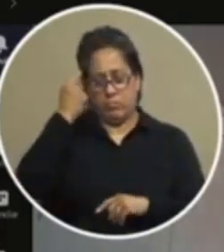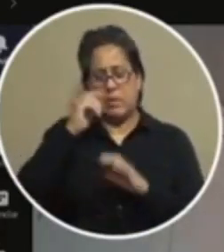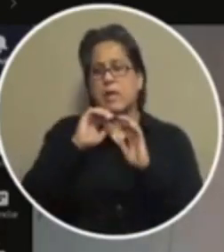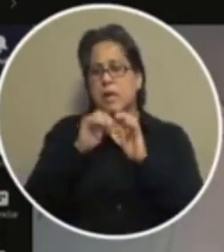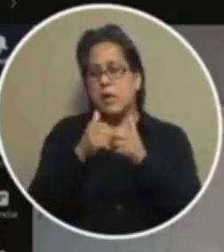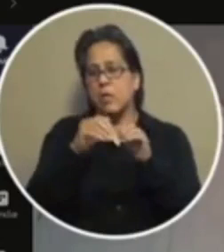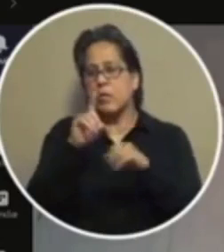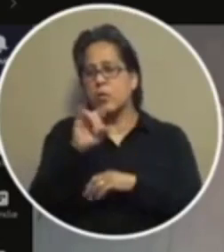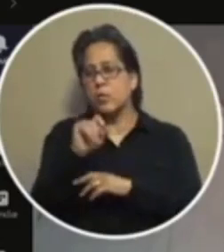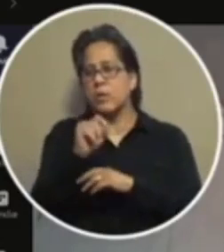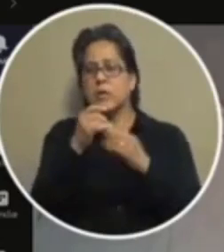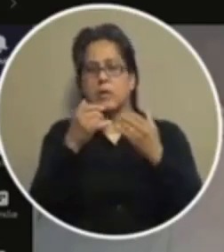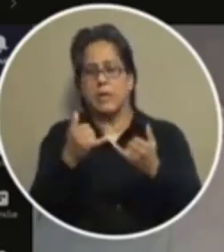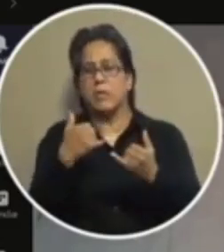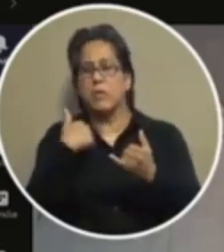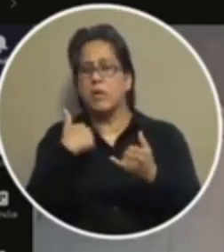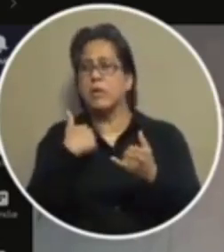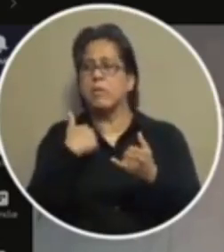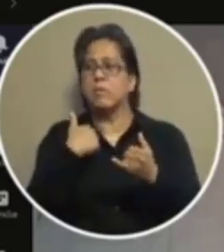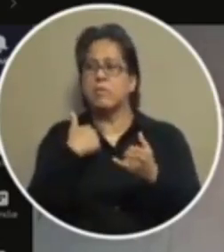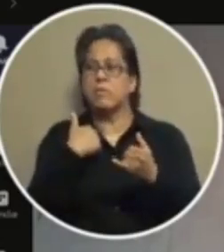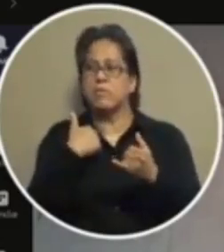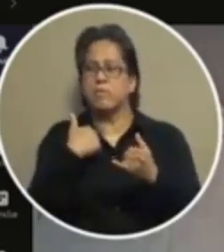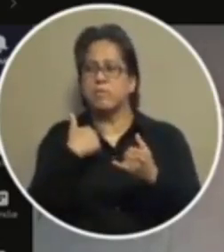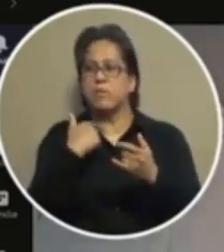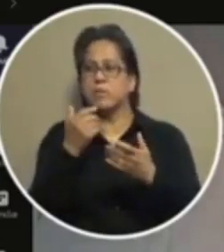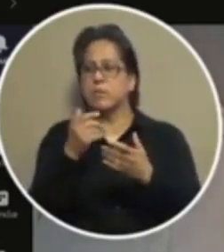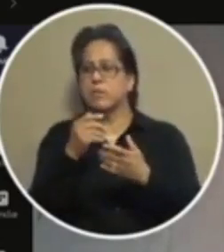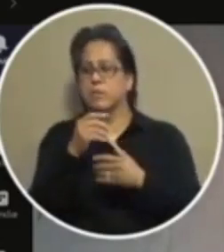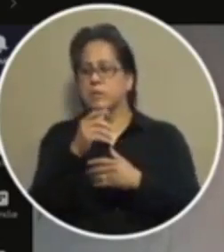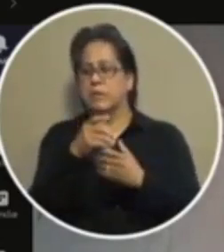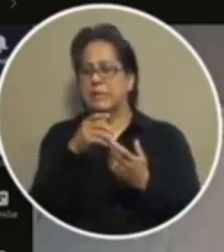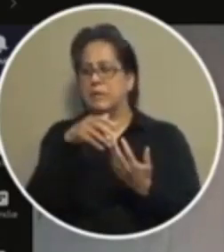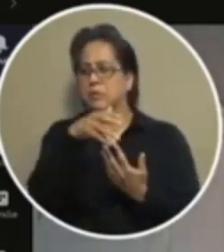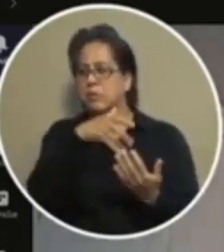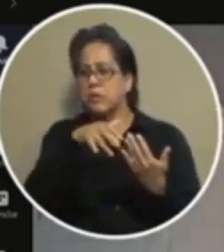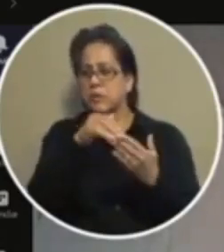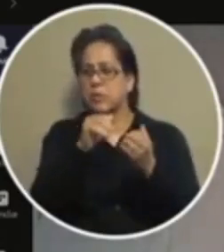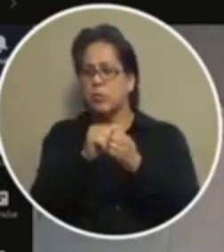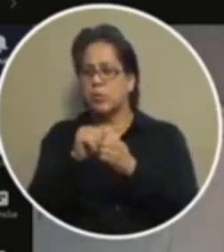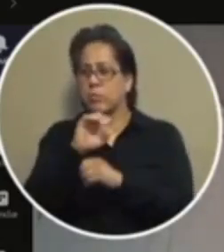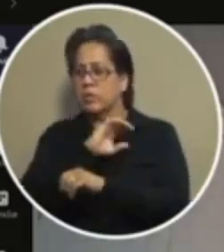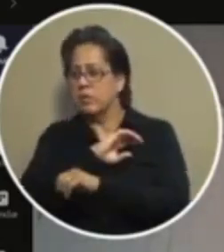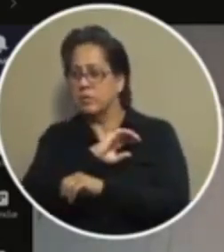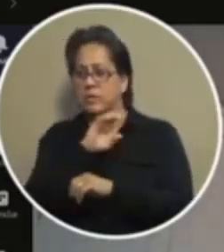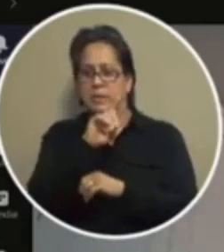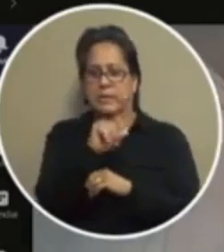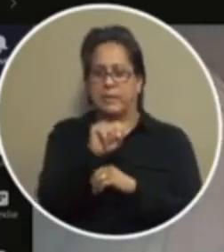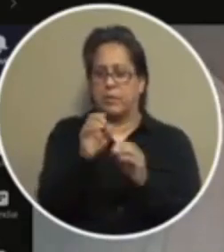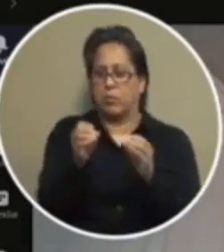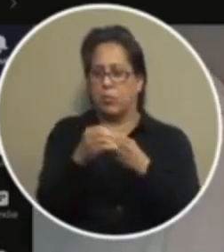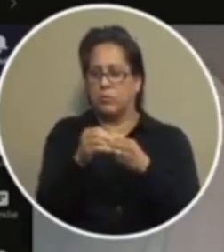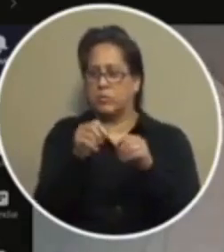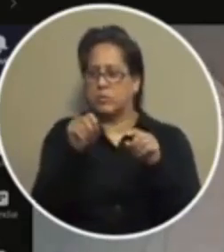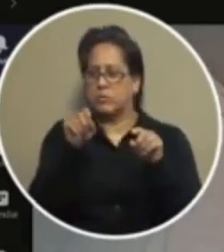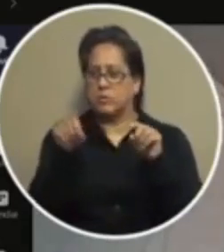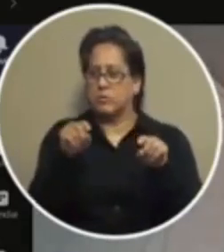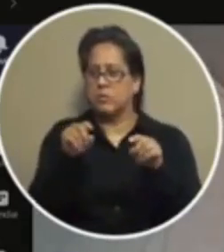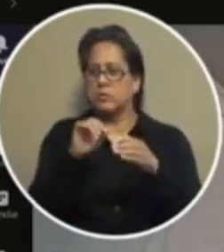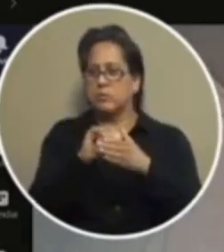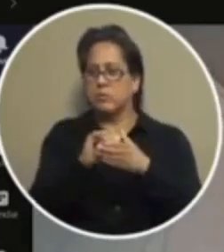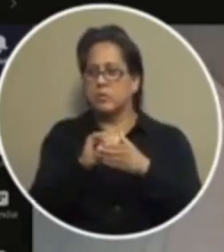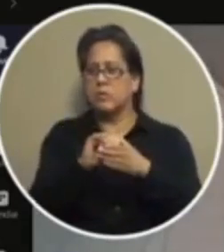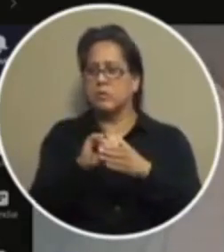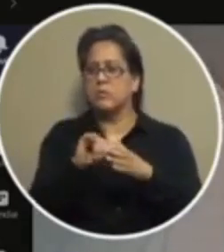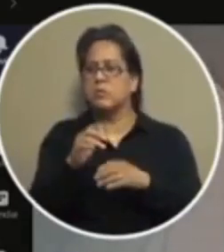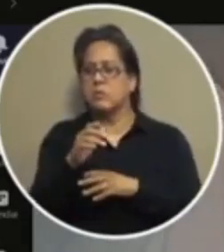you now have a huge you digitize the interaction between pd and the da's office that's a remarkable